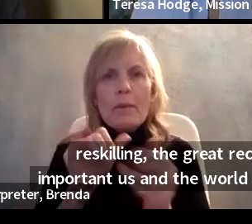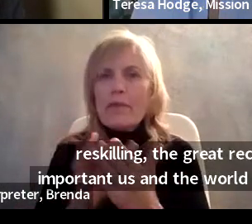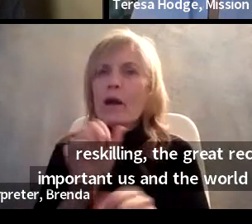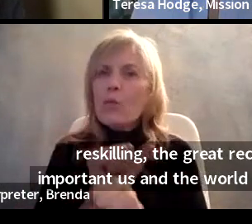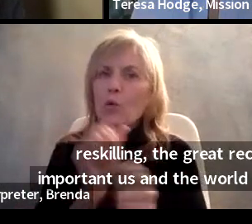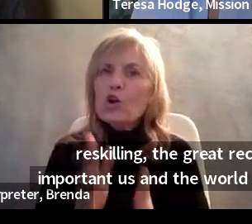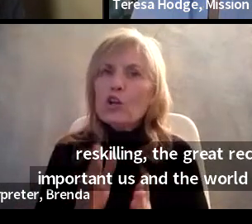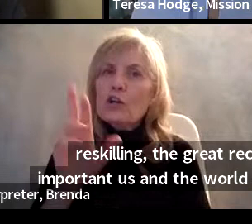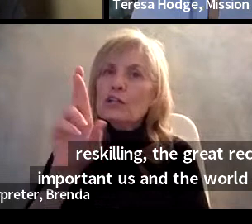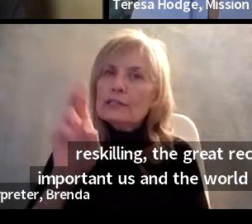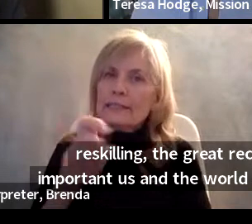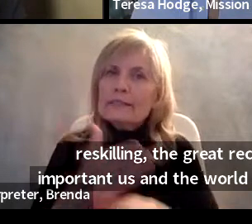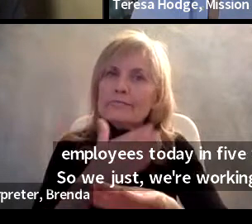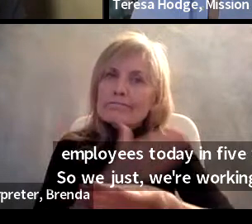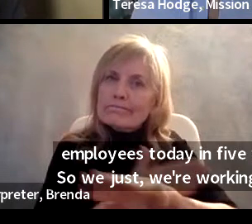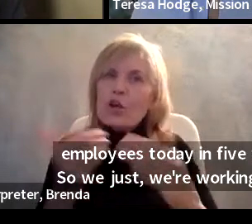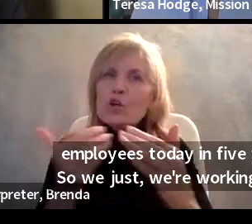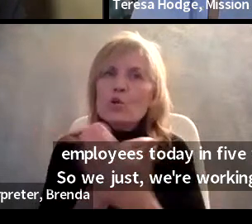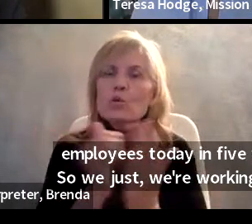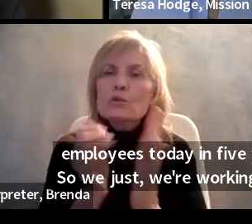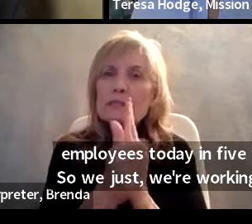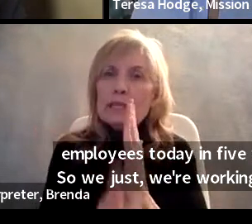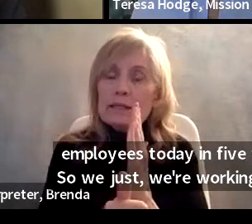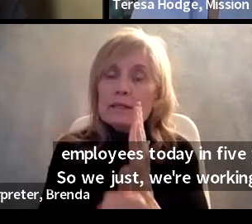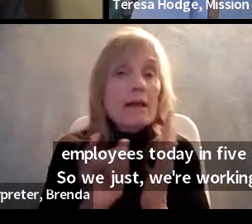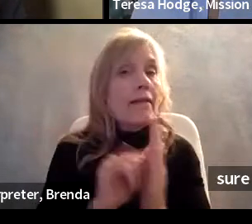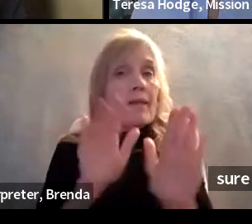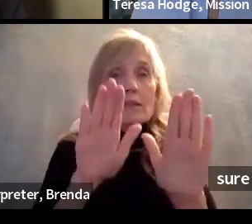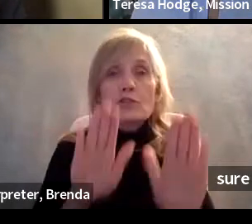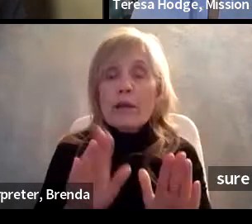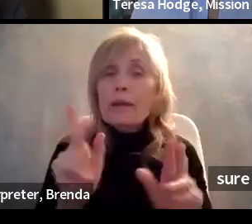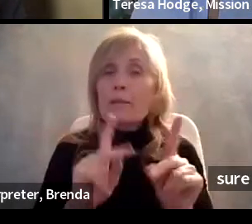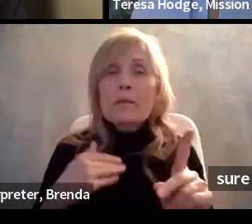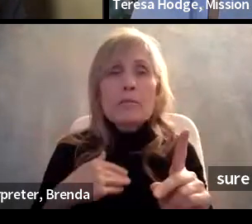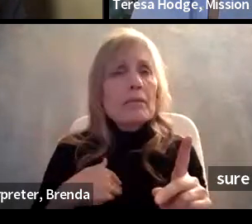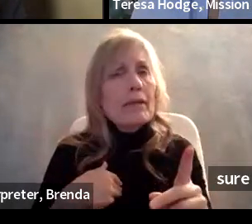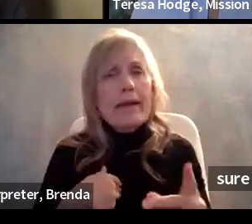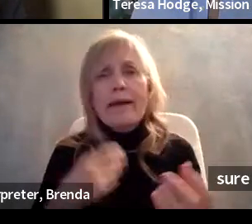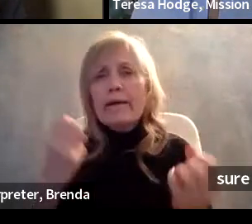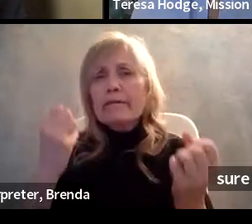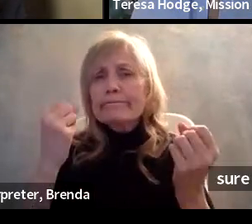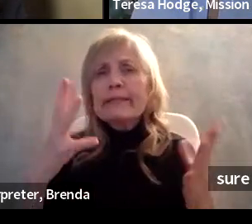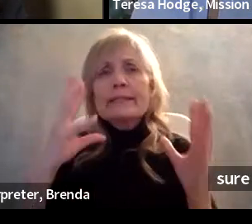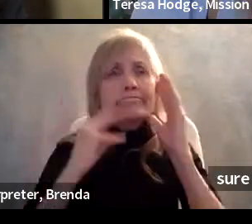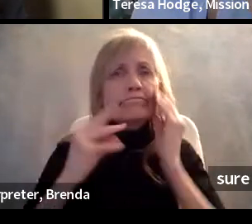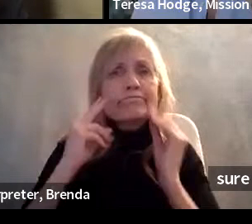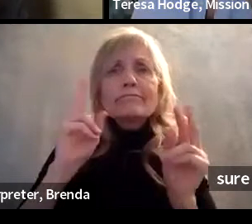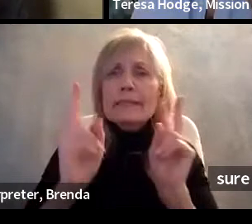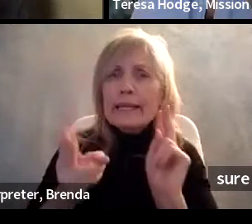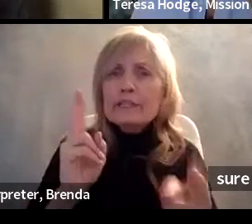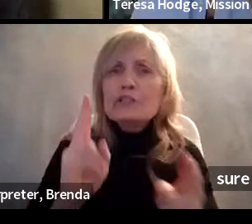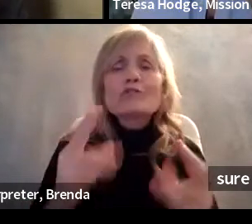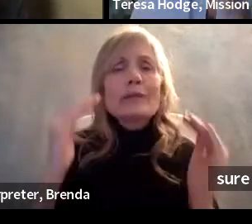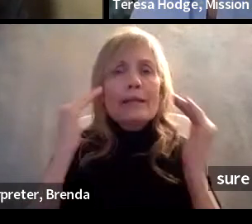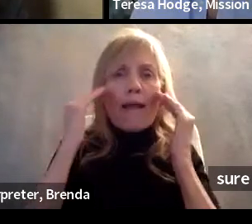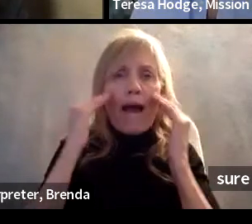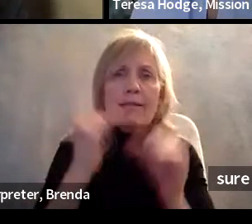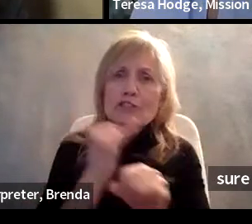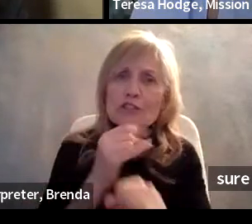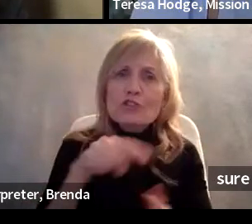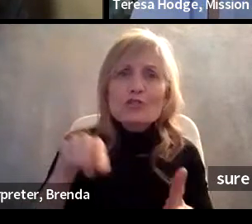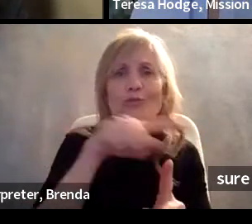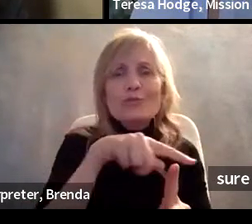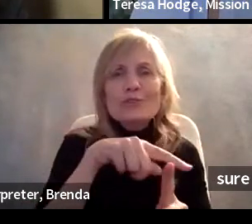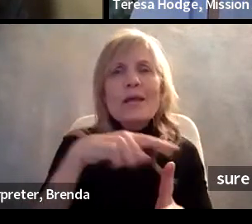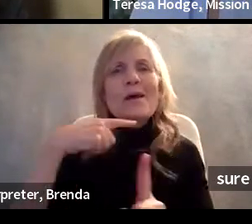It's a great two for one because you retain these folks with all their institutional knowledge and soft skills while reskilling them and retooling them for the directions